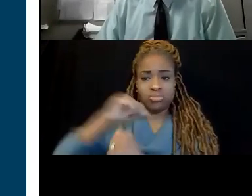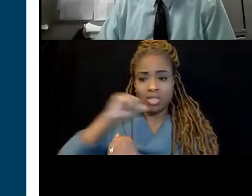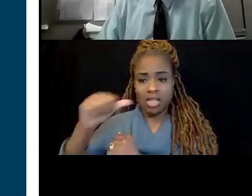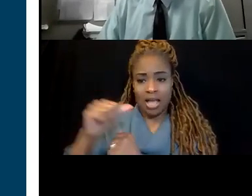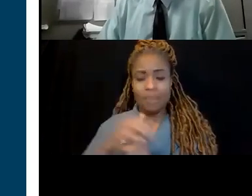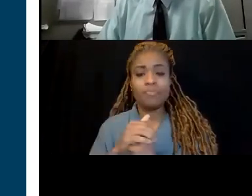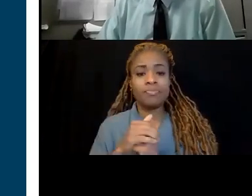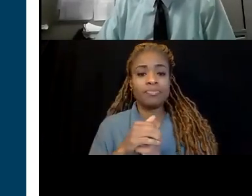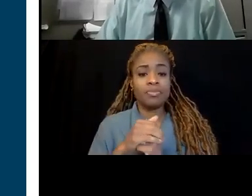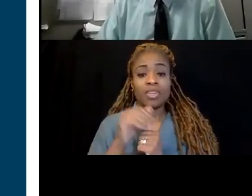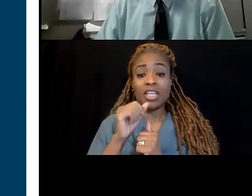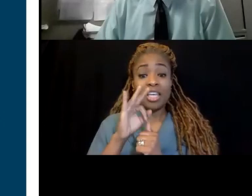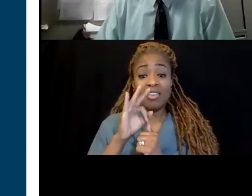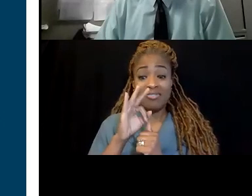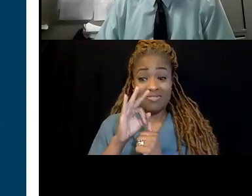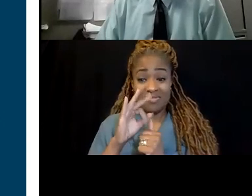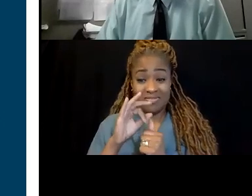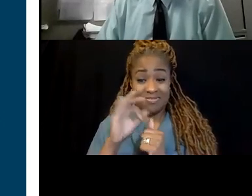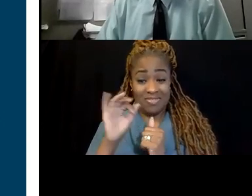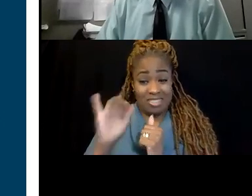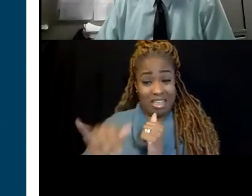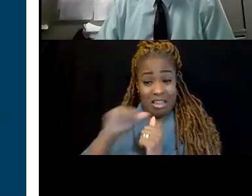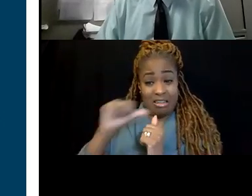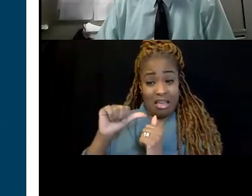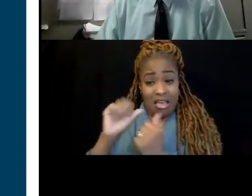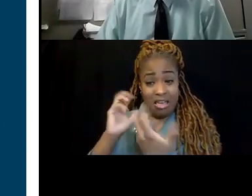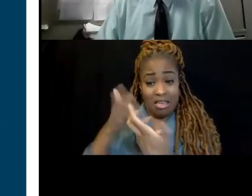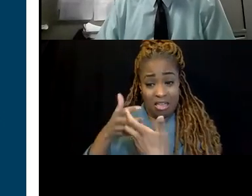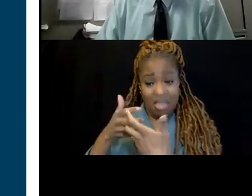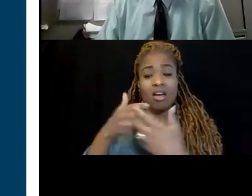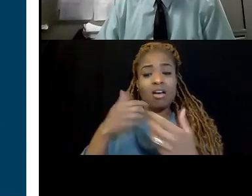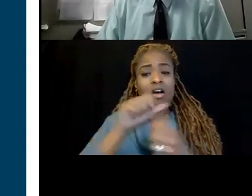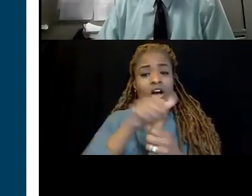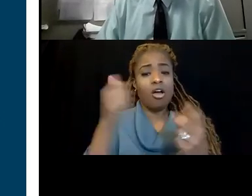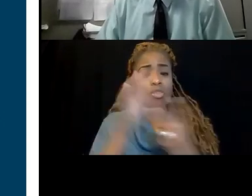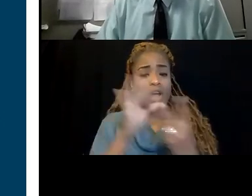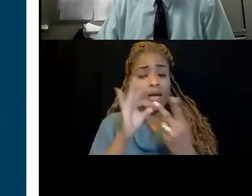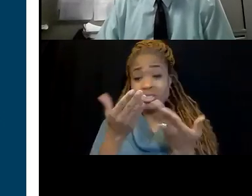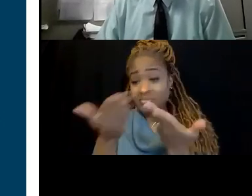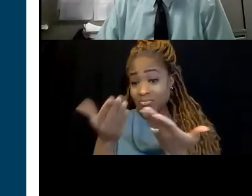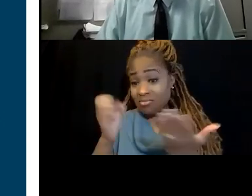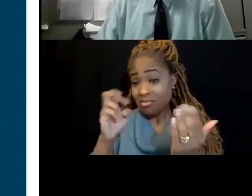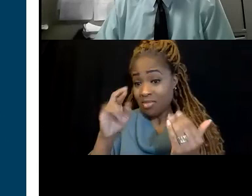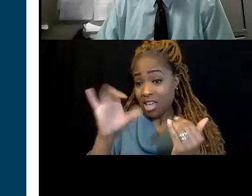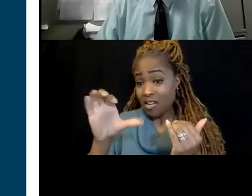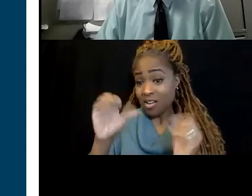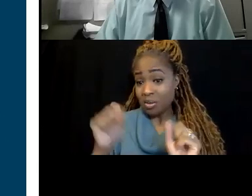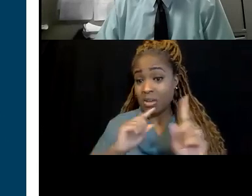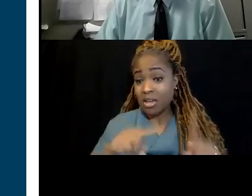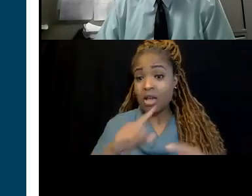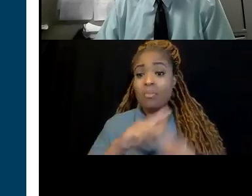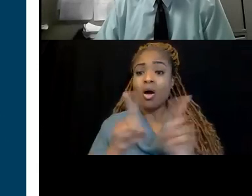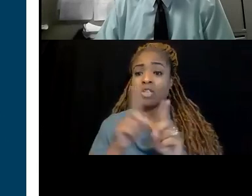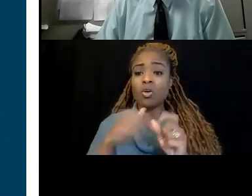You know, if that's not available, then there's other options, and Eric's, feel free to step in. But, you know, there's the hoods that